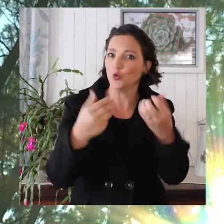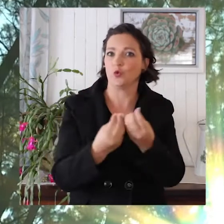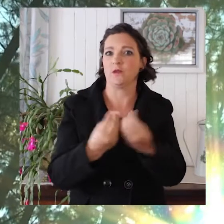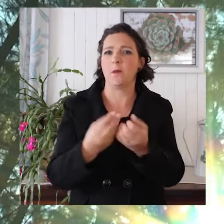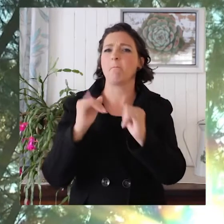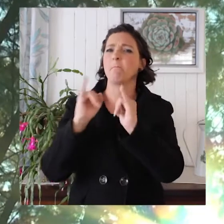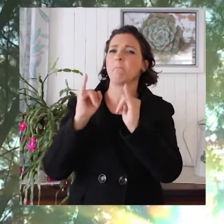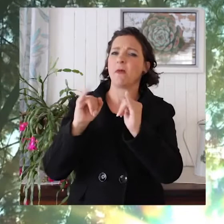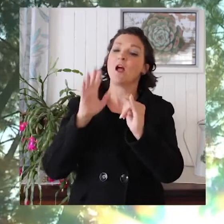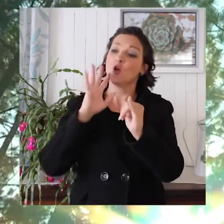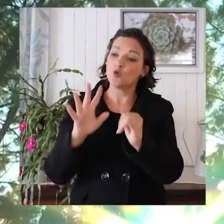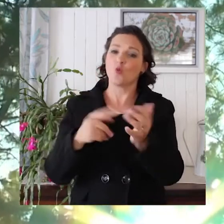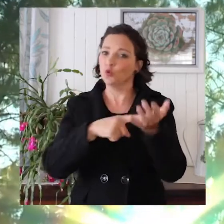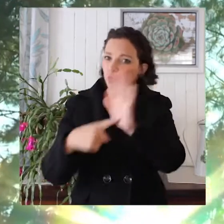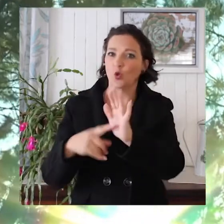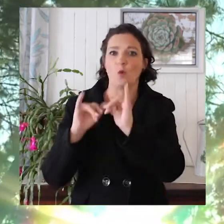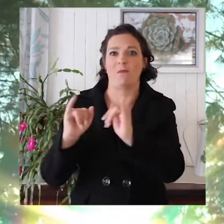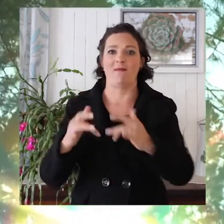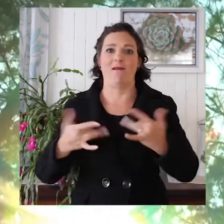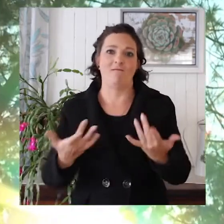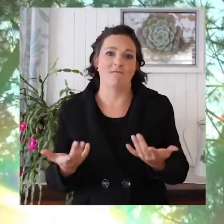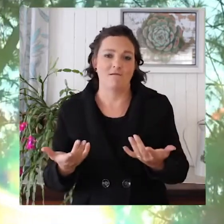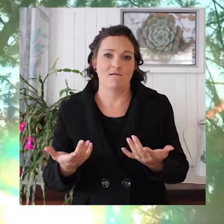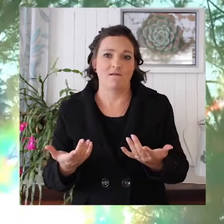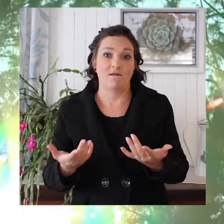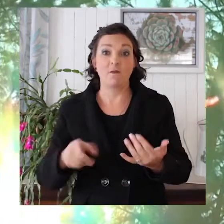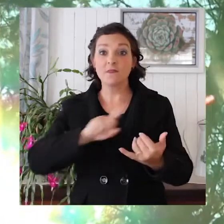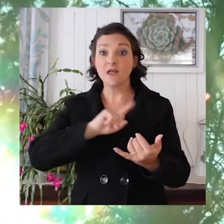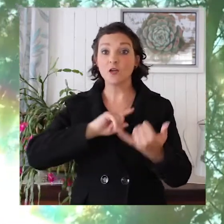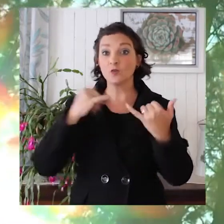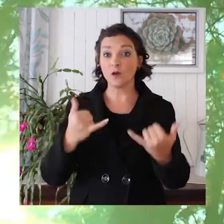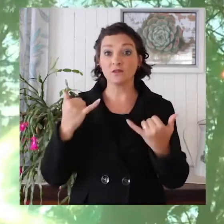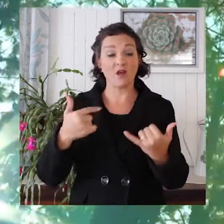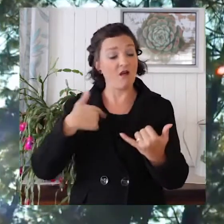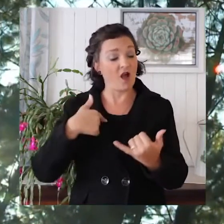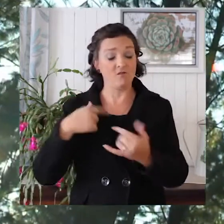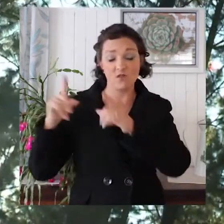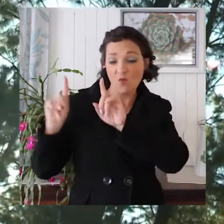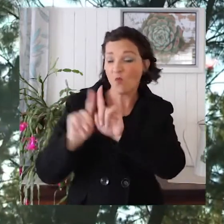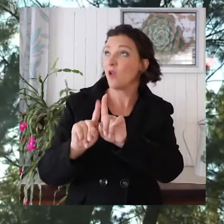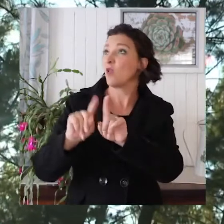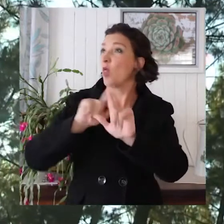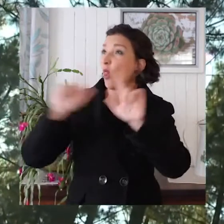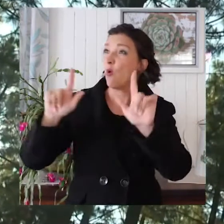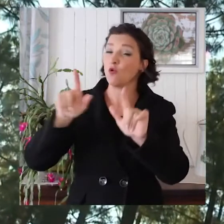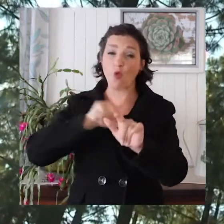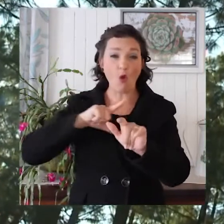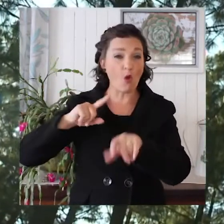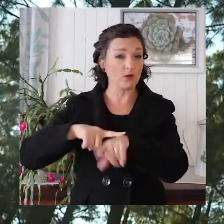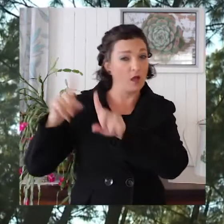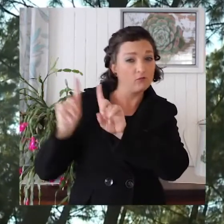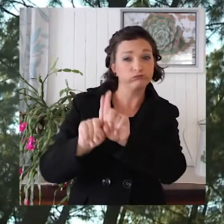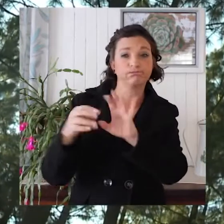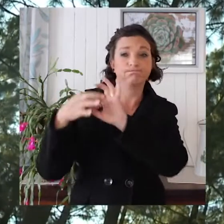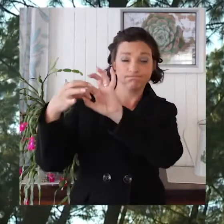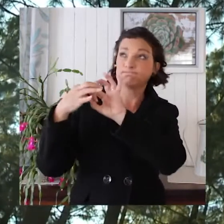tree produces good fruit and a bad tree produces bad fruit. I've been walking with the Lord a long time and I want to tell you even up